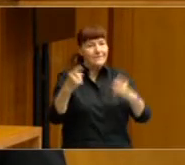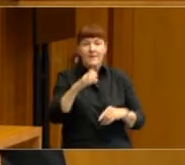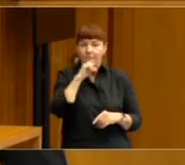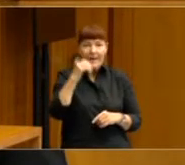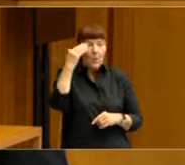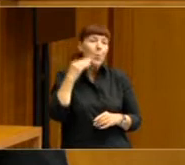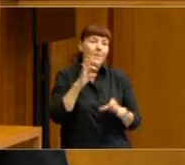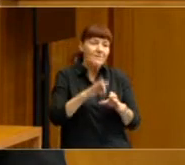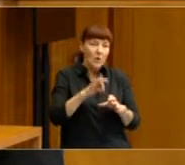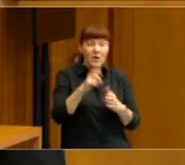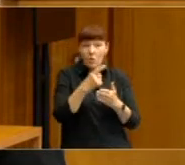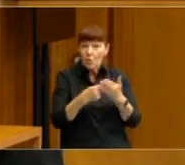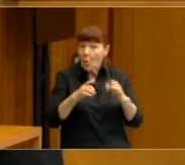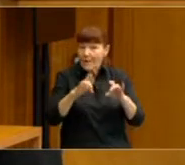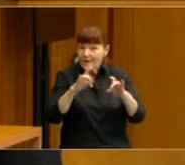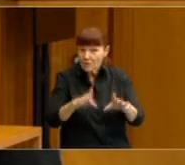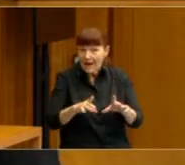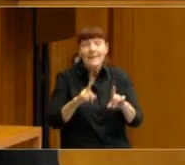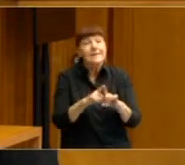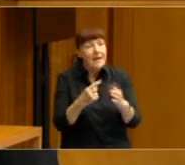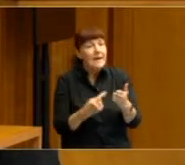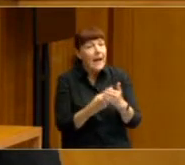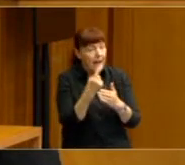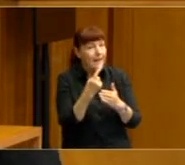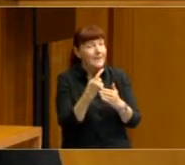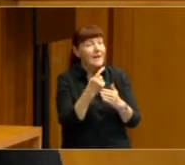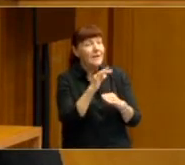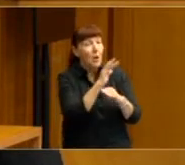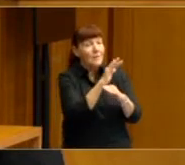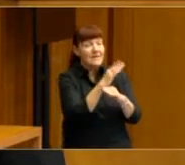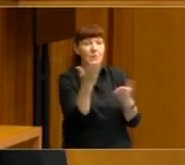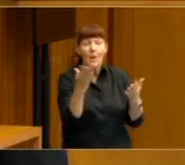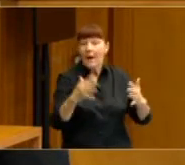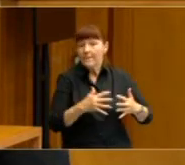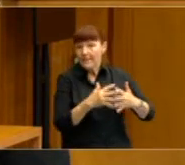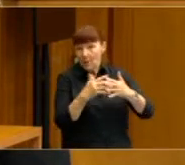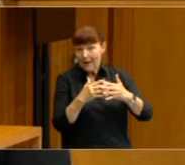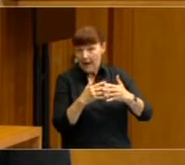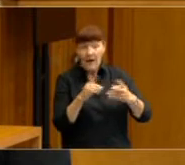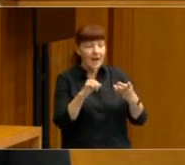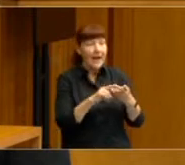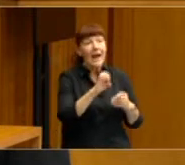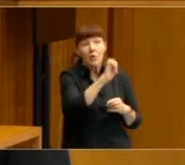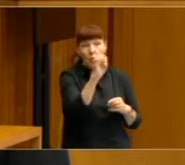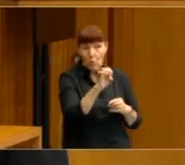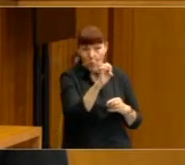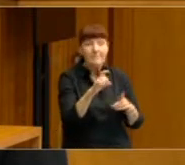just see it in Australia. The same trend has been observed in the United States and also in Europe.